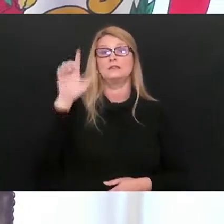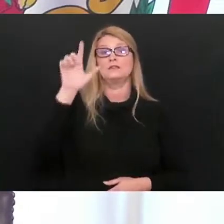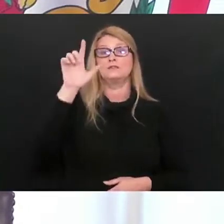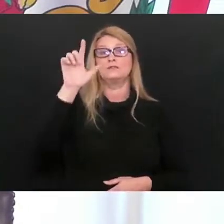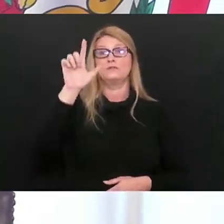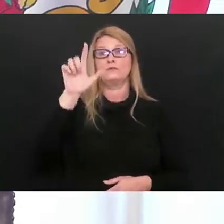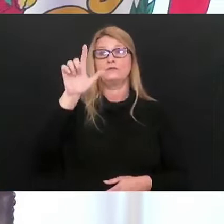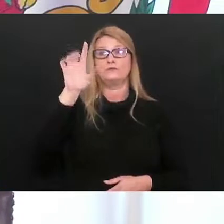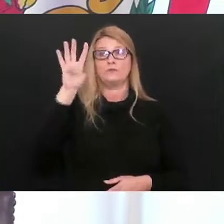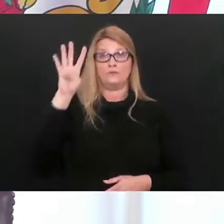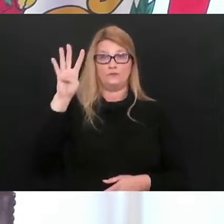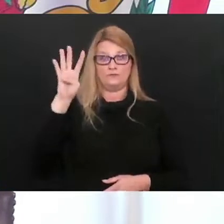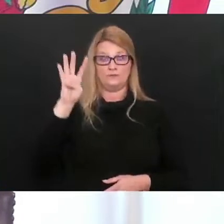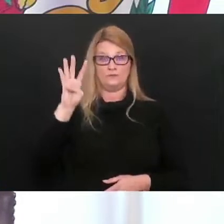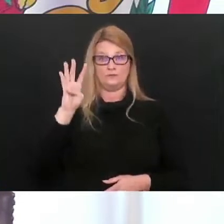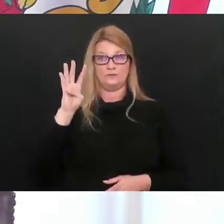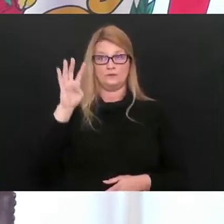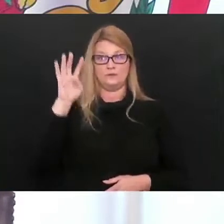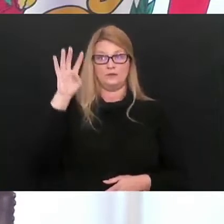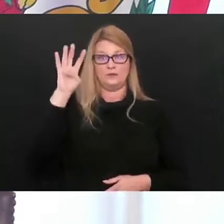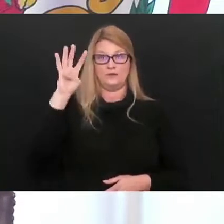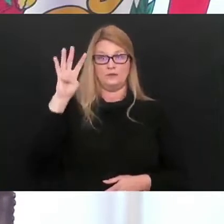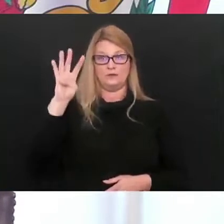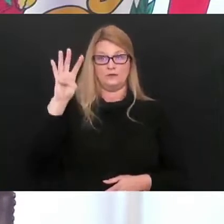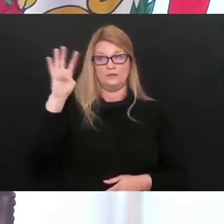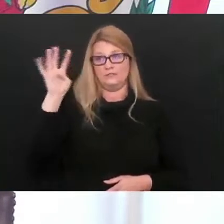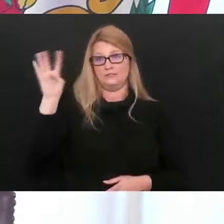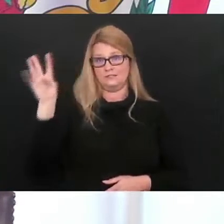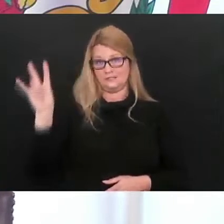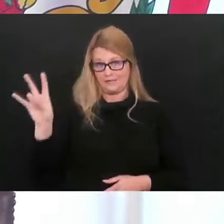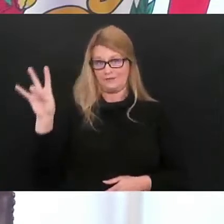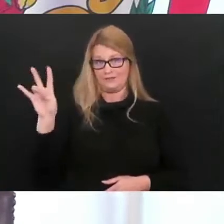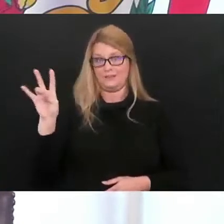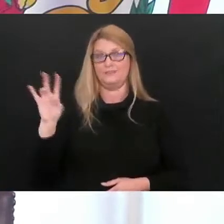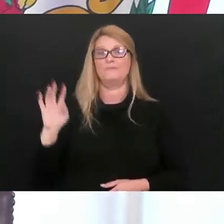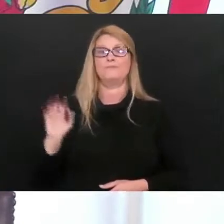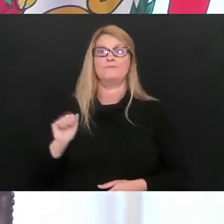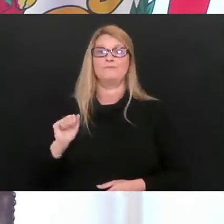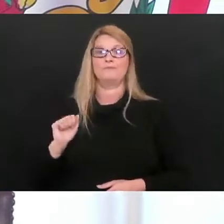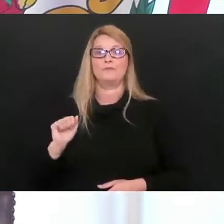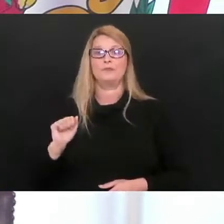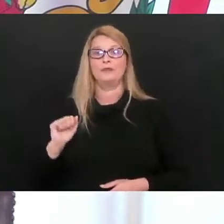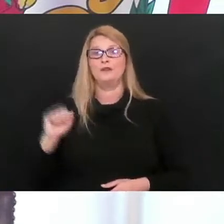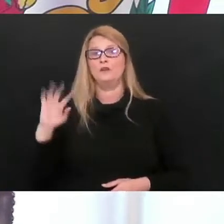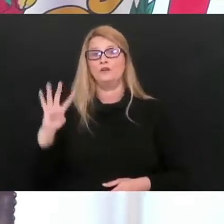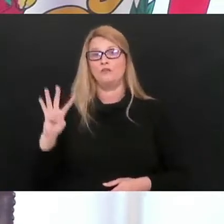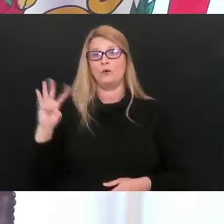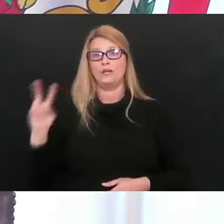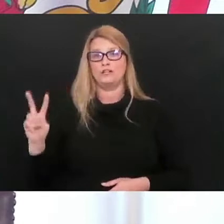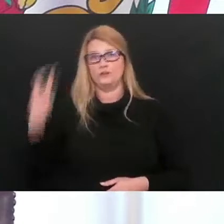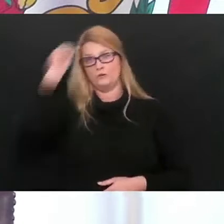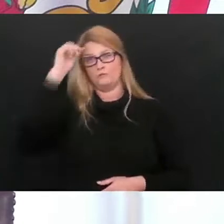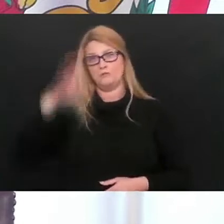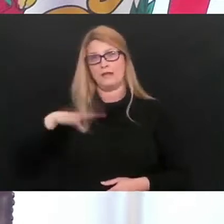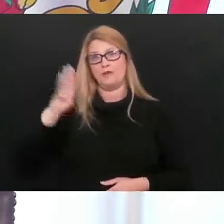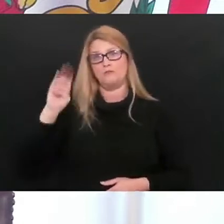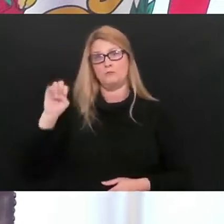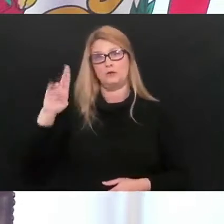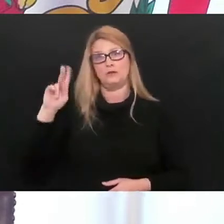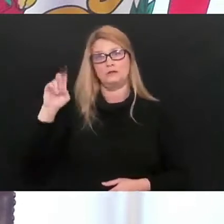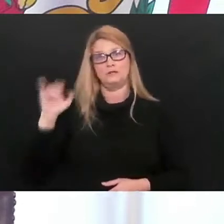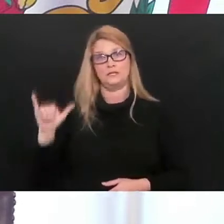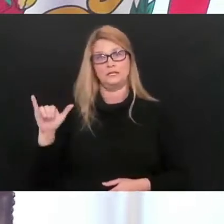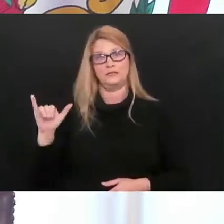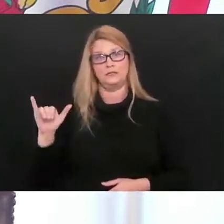,444th death is a 42-year-old male from Berkley County.